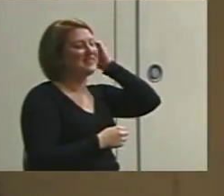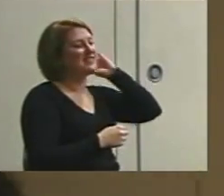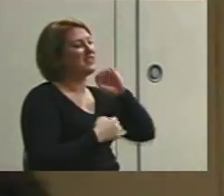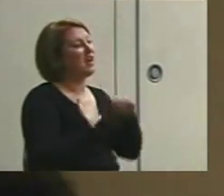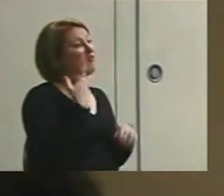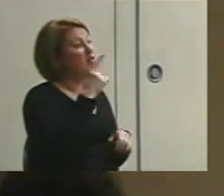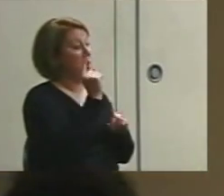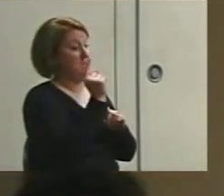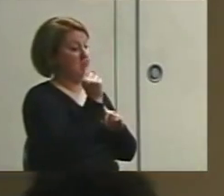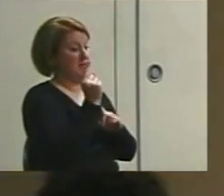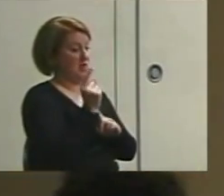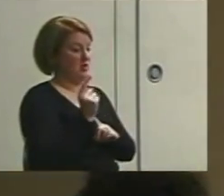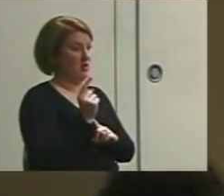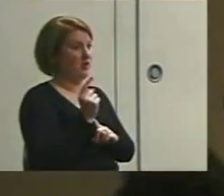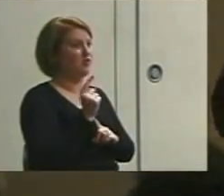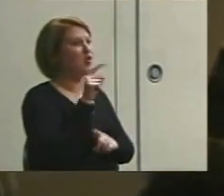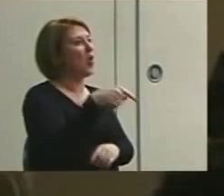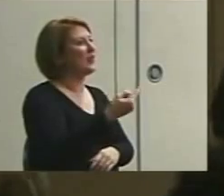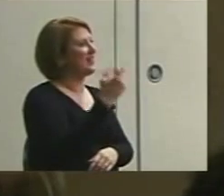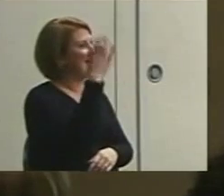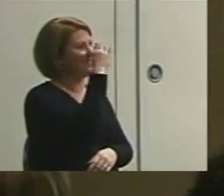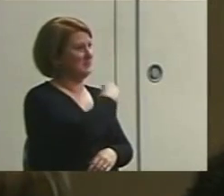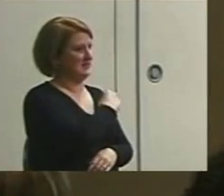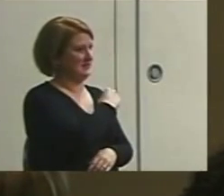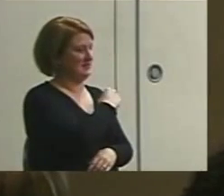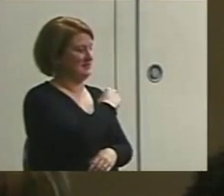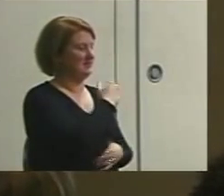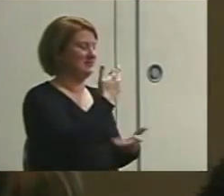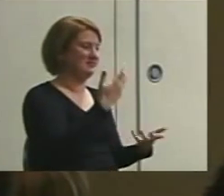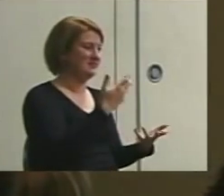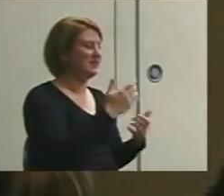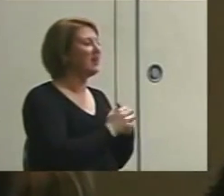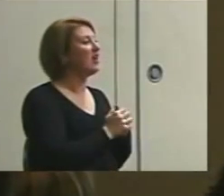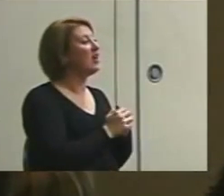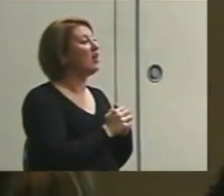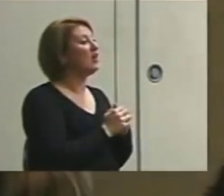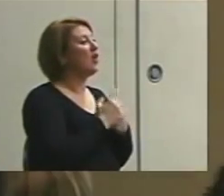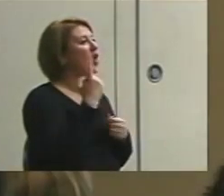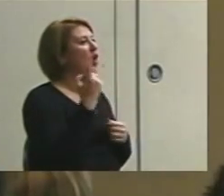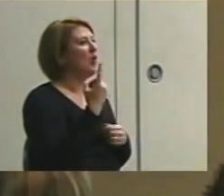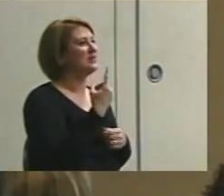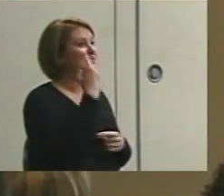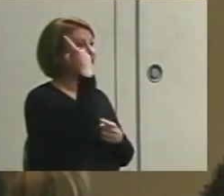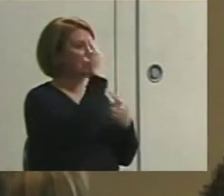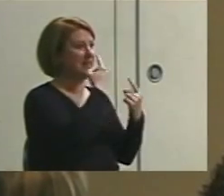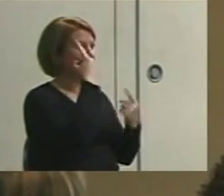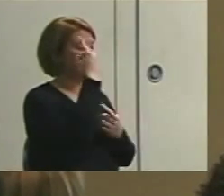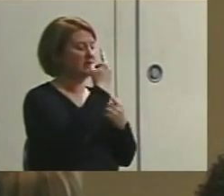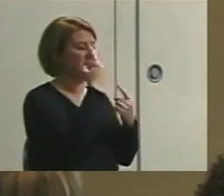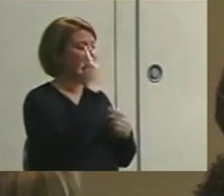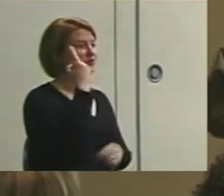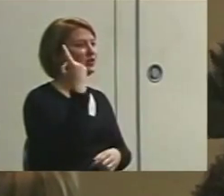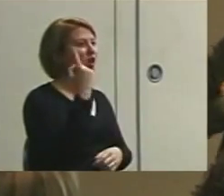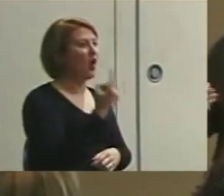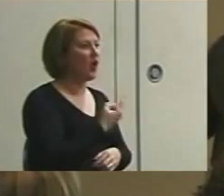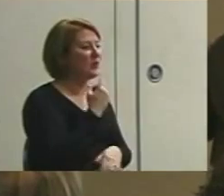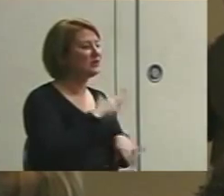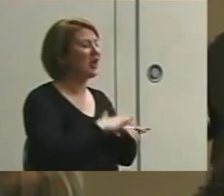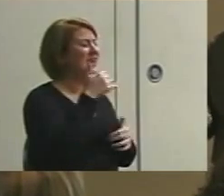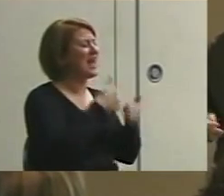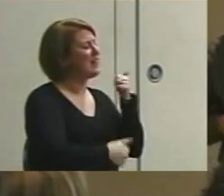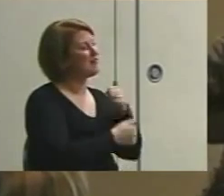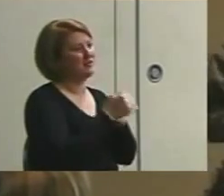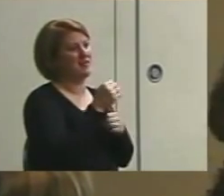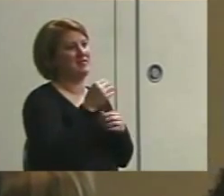are only capturing an estimate so you always have to think there's always on every one of these